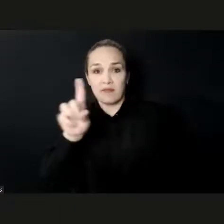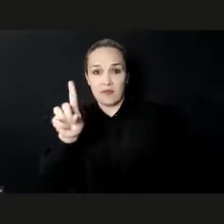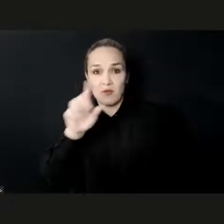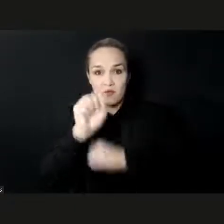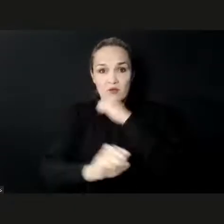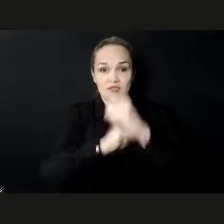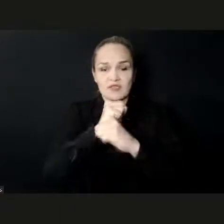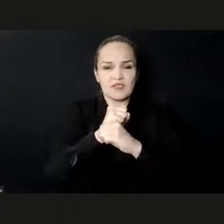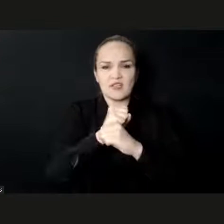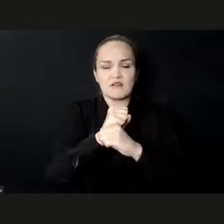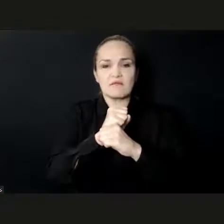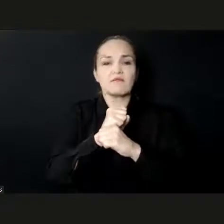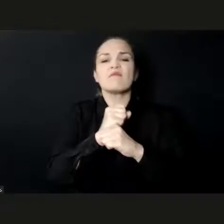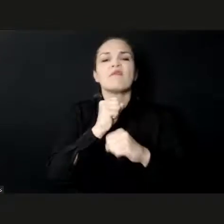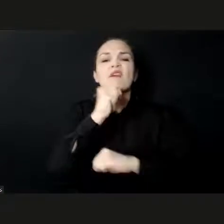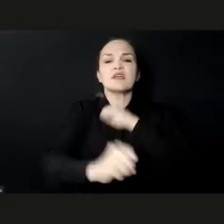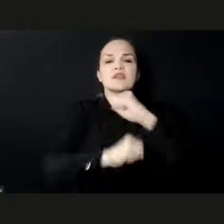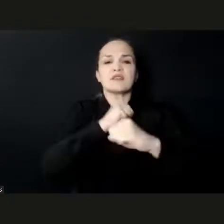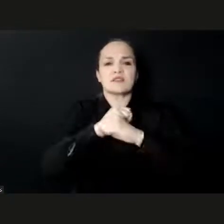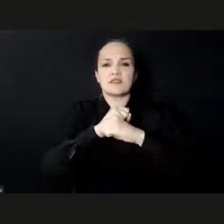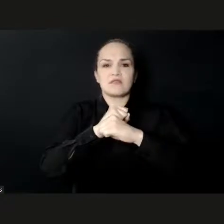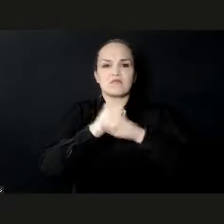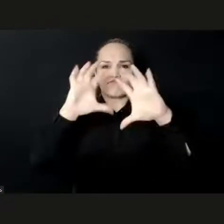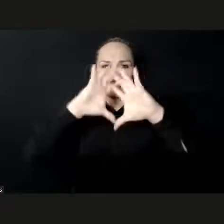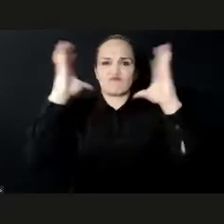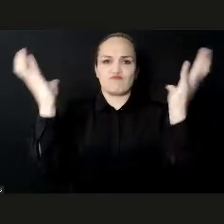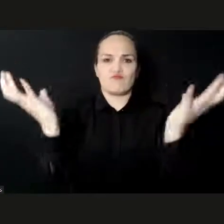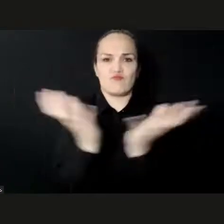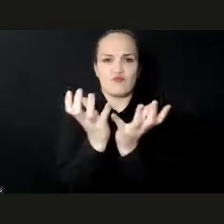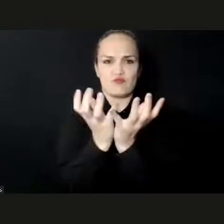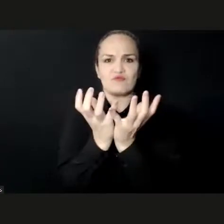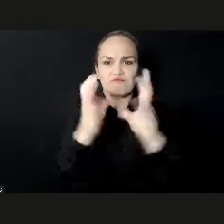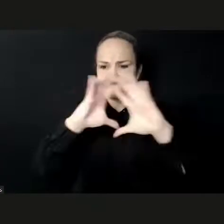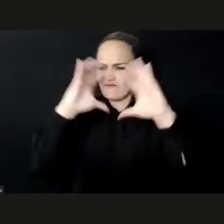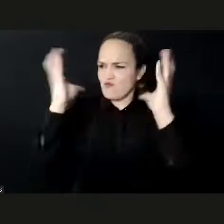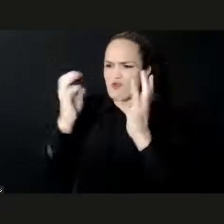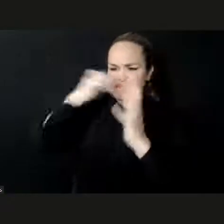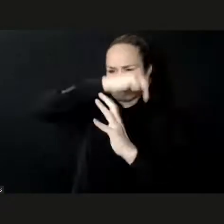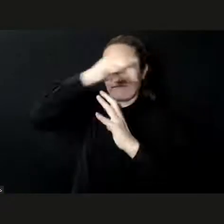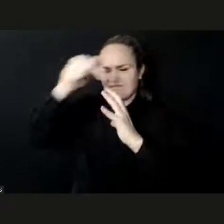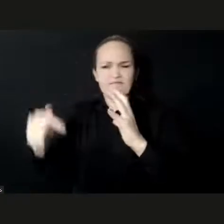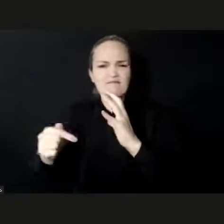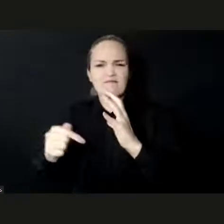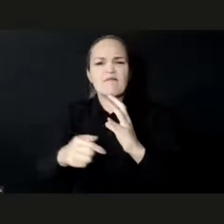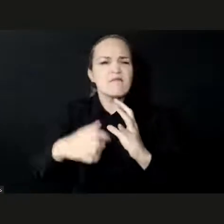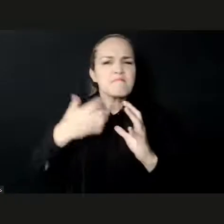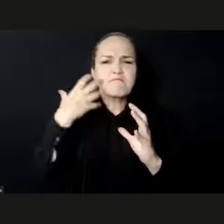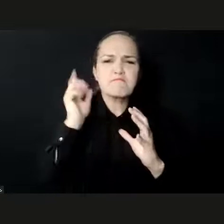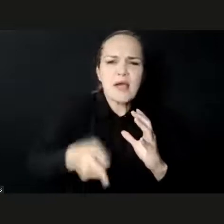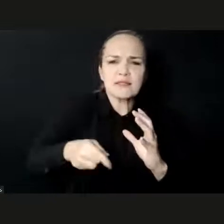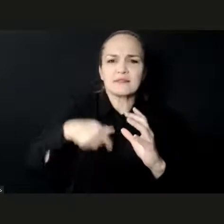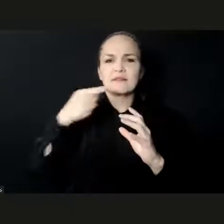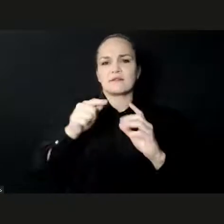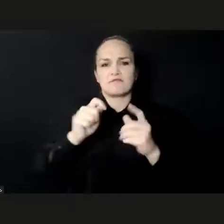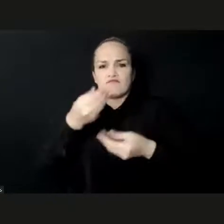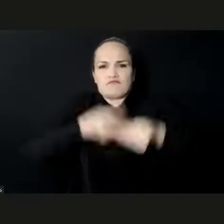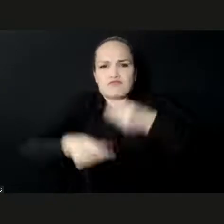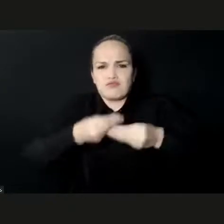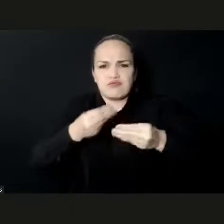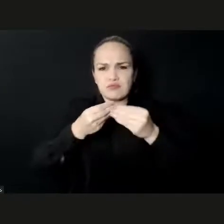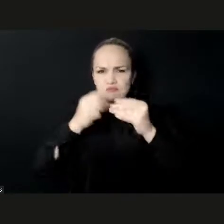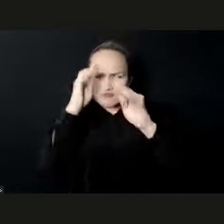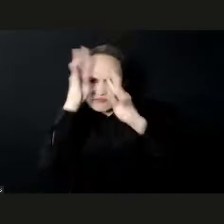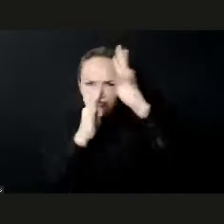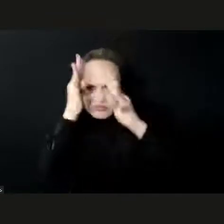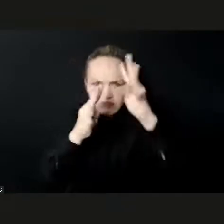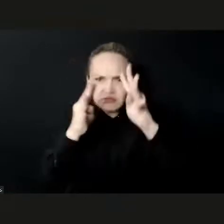for Sustainable Development. The African Continental Free Trade Agreement has also recognized the potential of